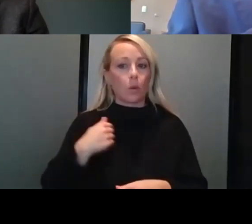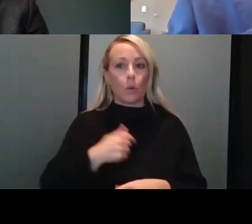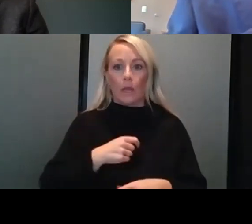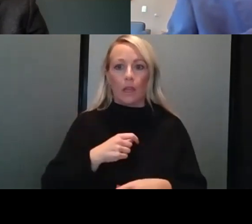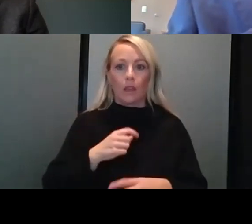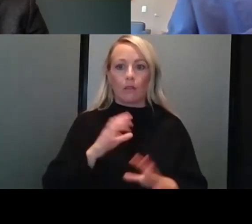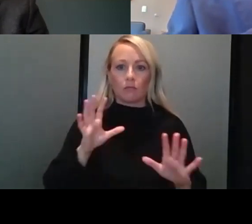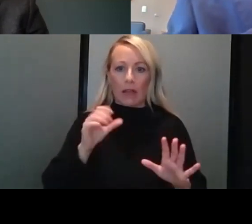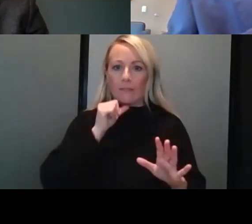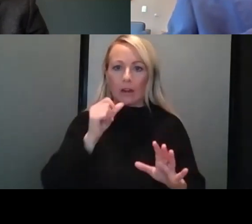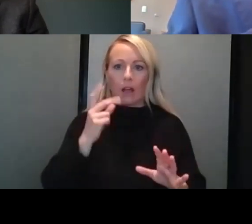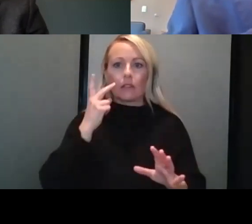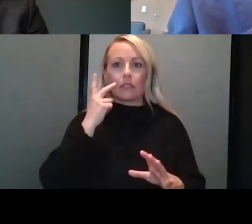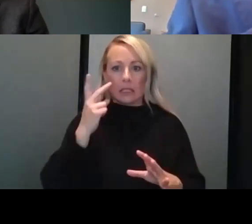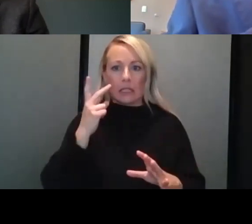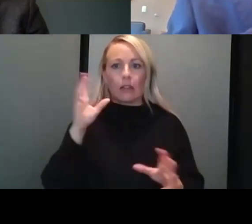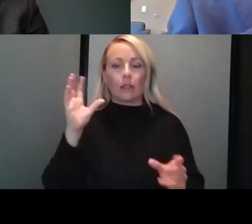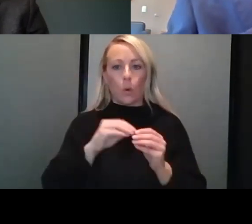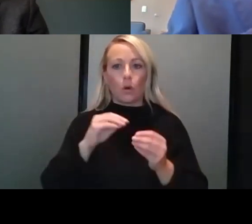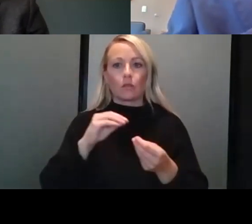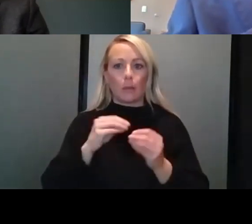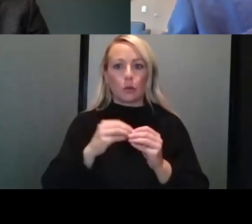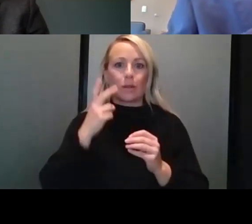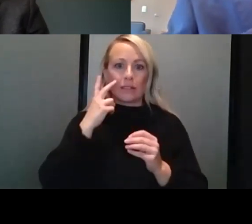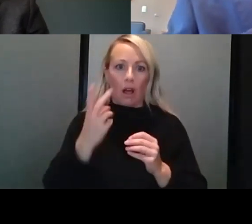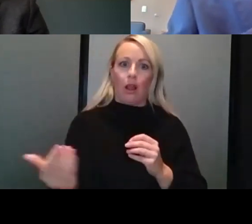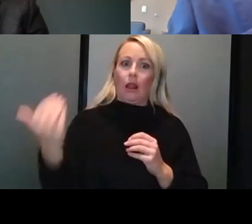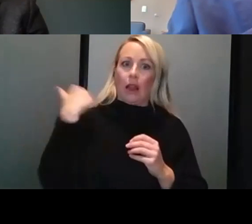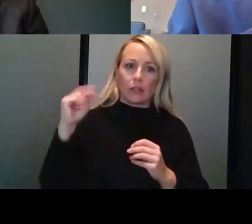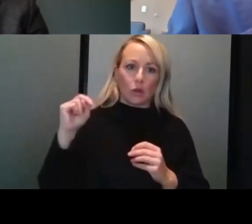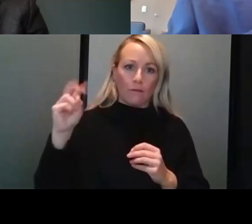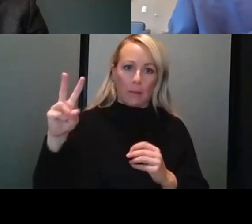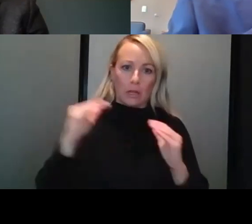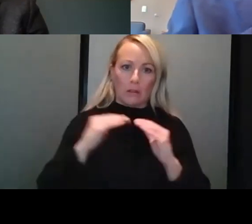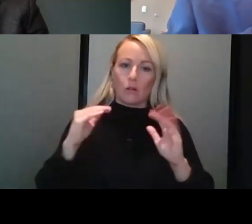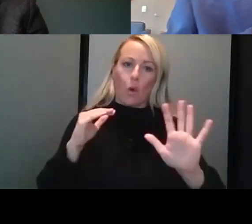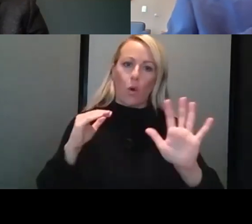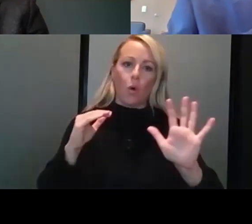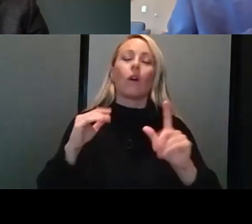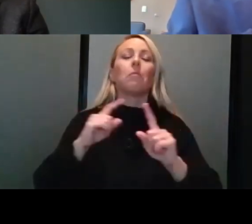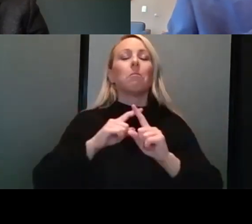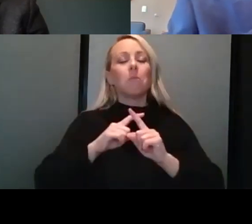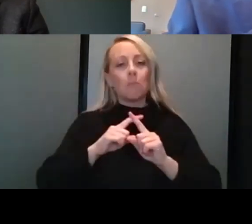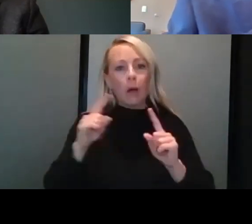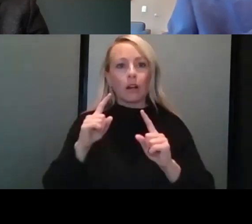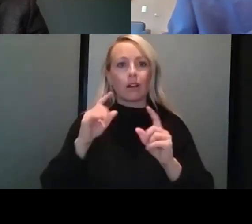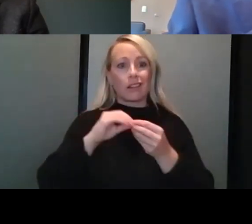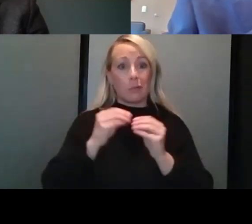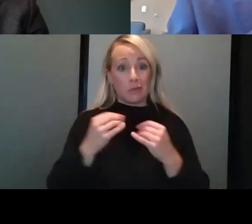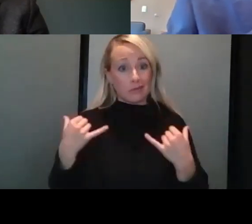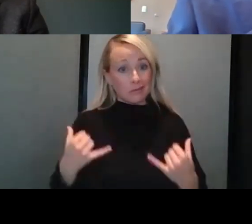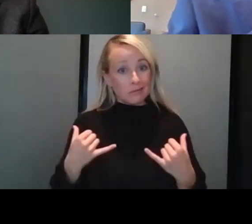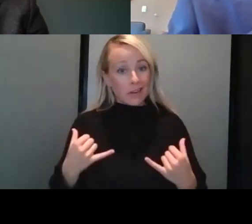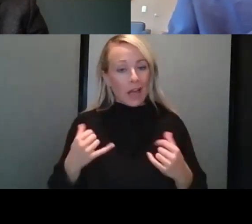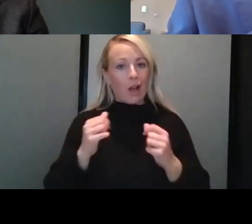not seen the total numbers that we were seeing last November, when you take the numbers that we have plus the demand on our